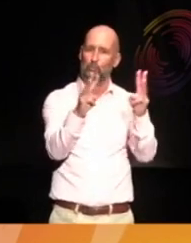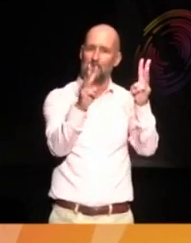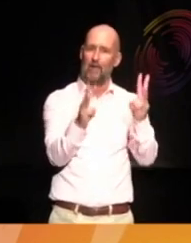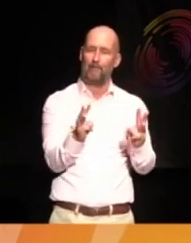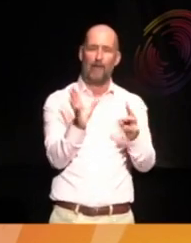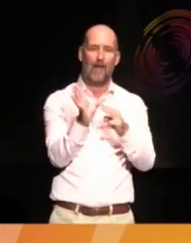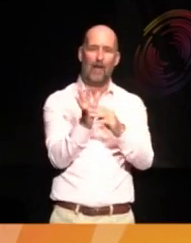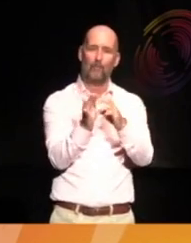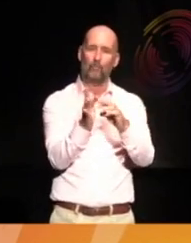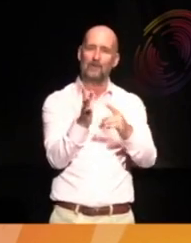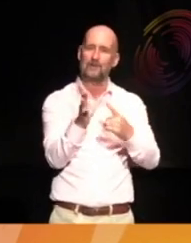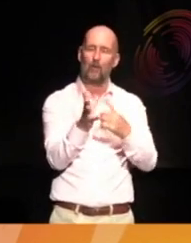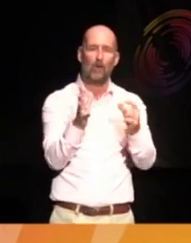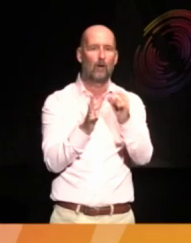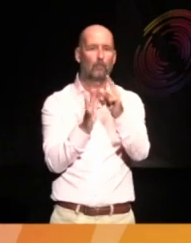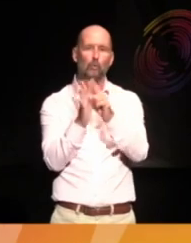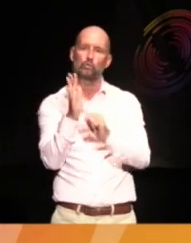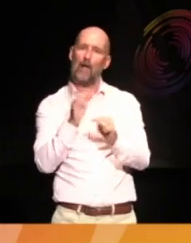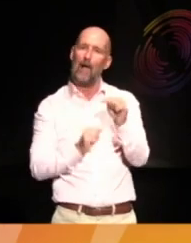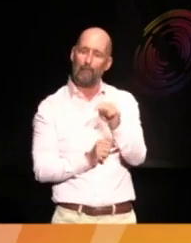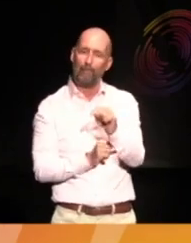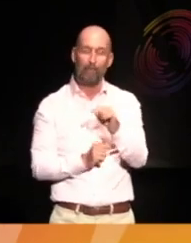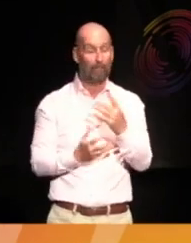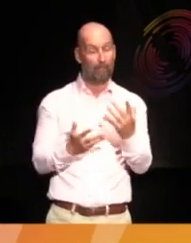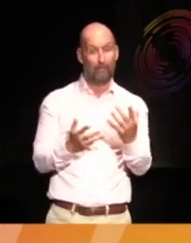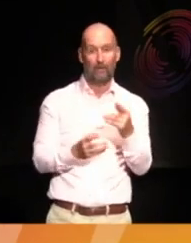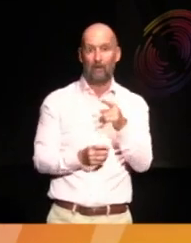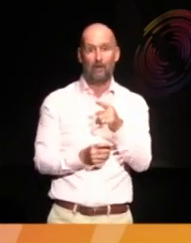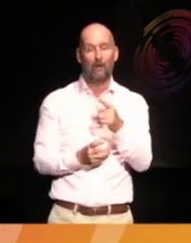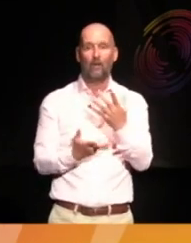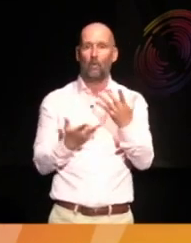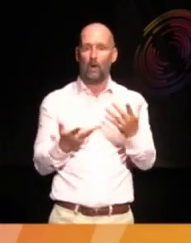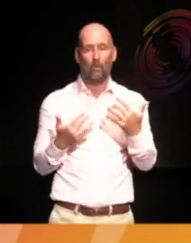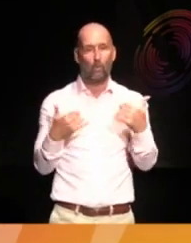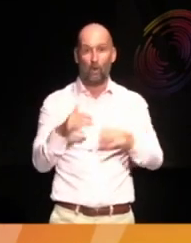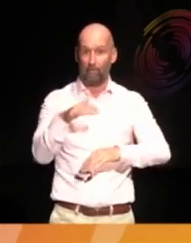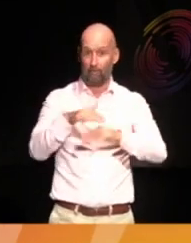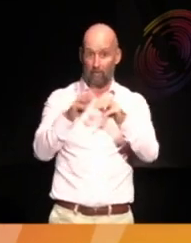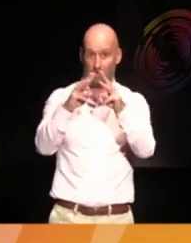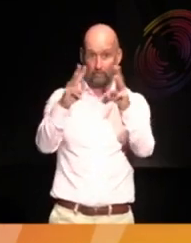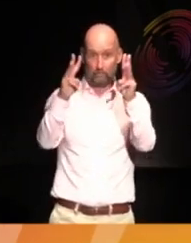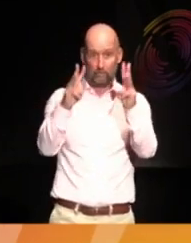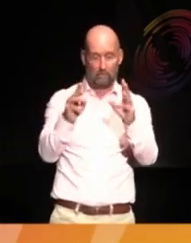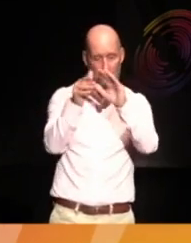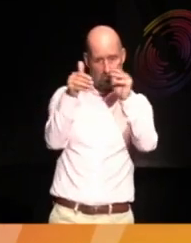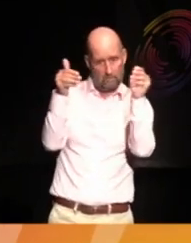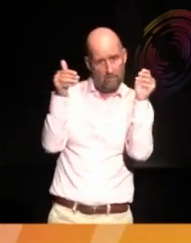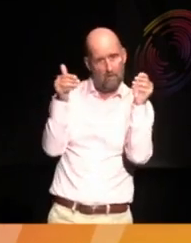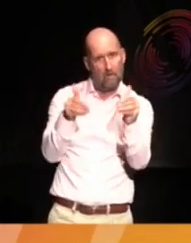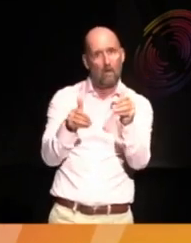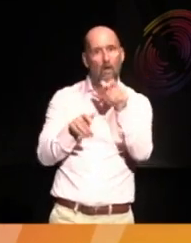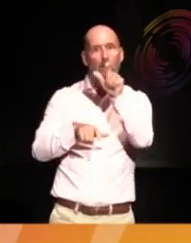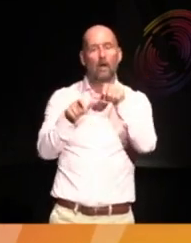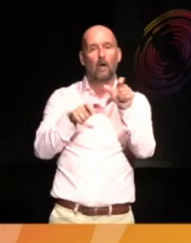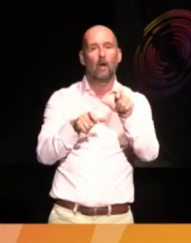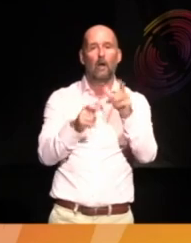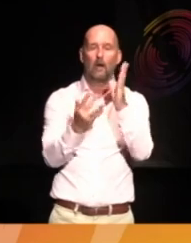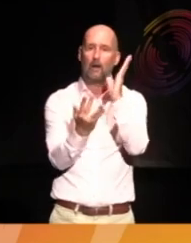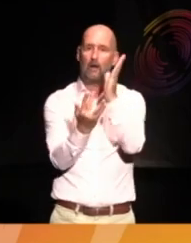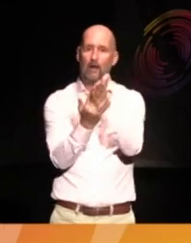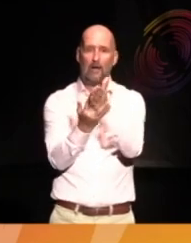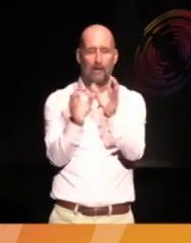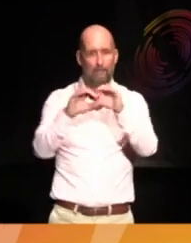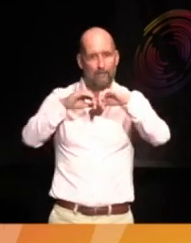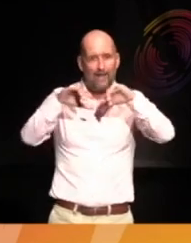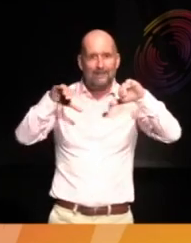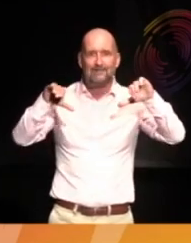in the Punjab. Which is, has a whole museum, which is really focused on the experiences of partition. And it